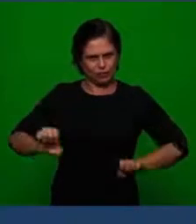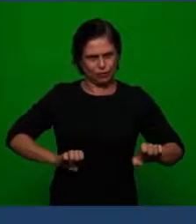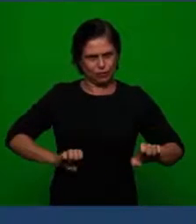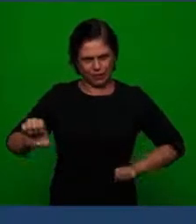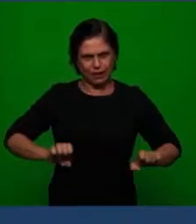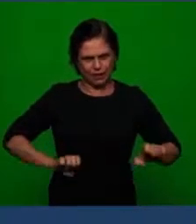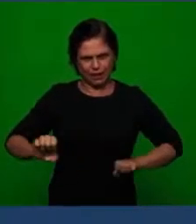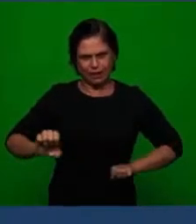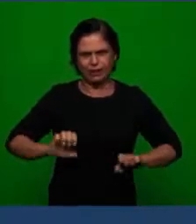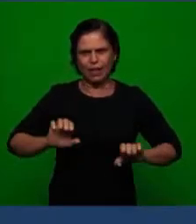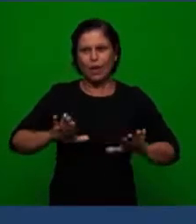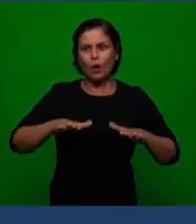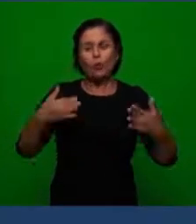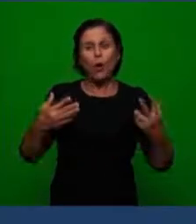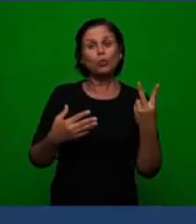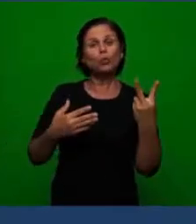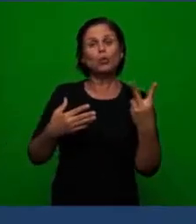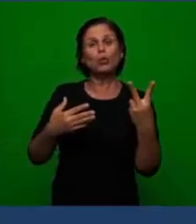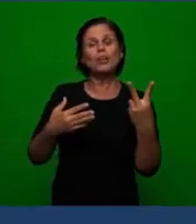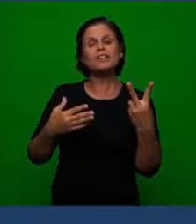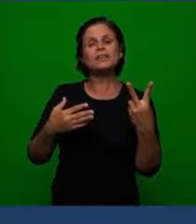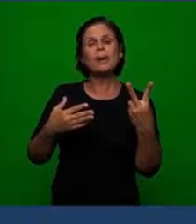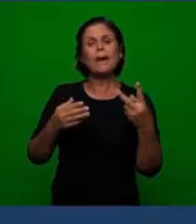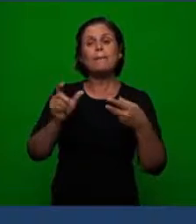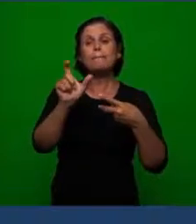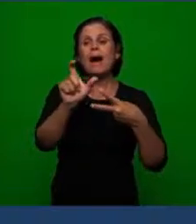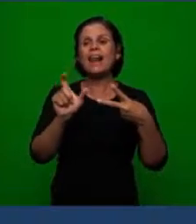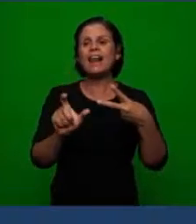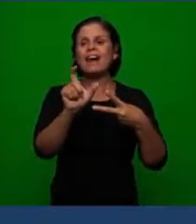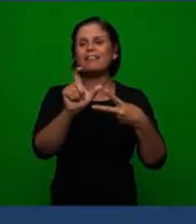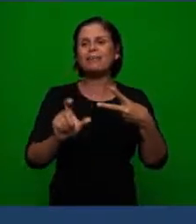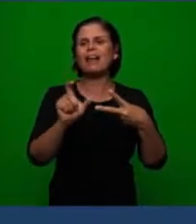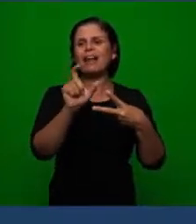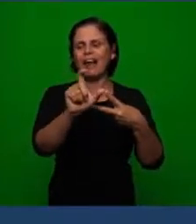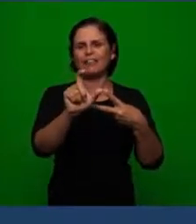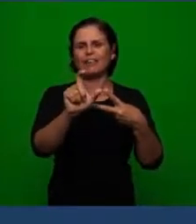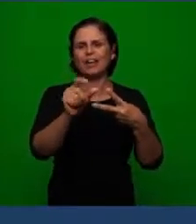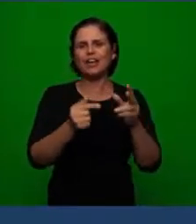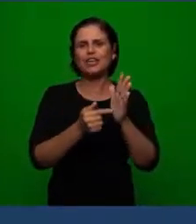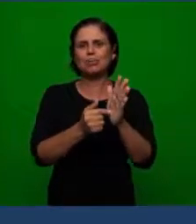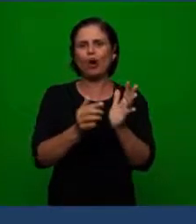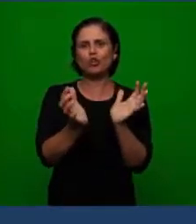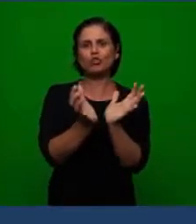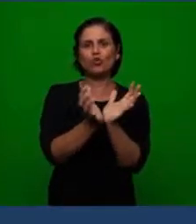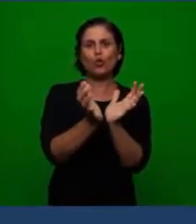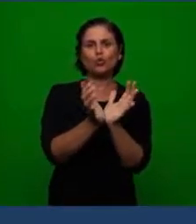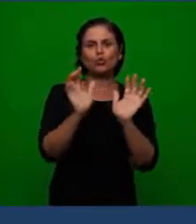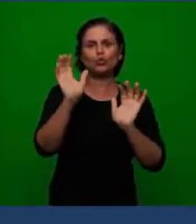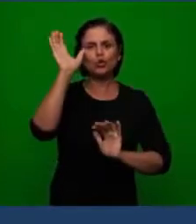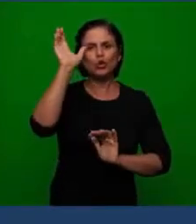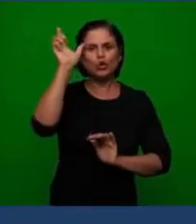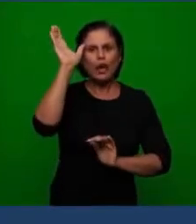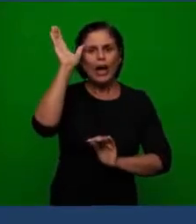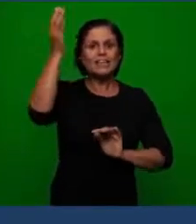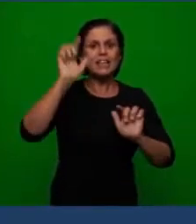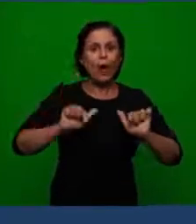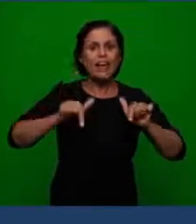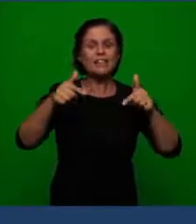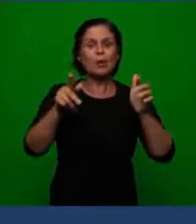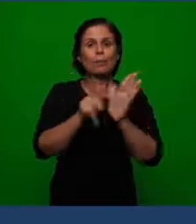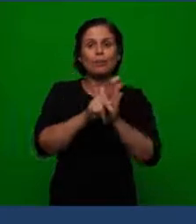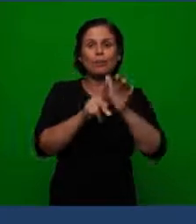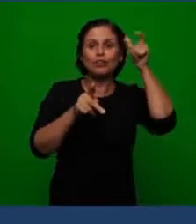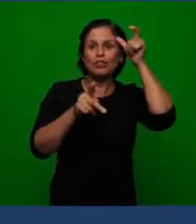respectively of course all of those that have been following the teachings and